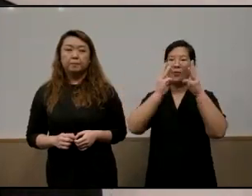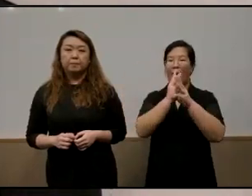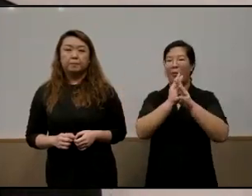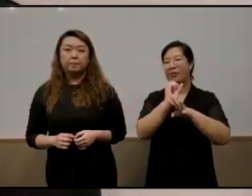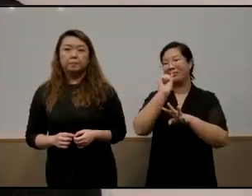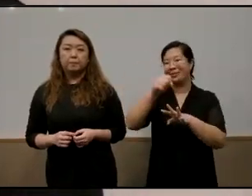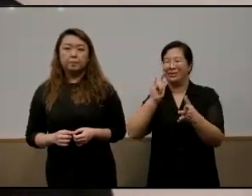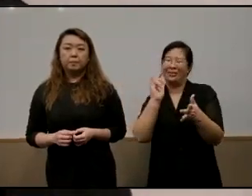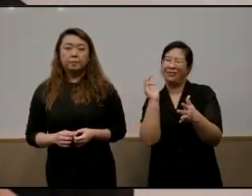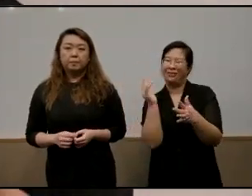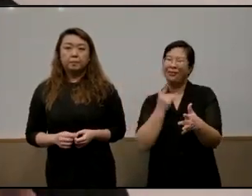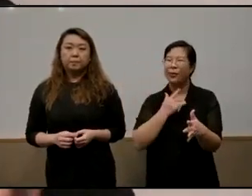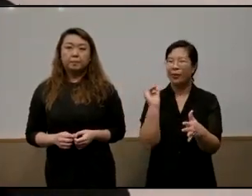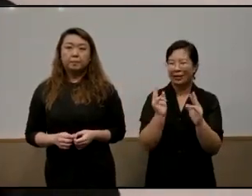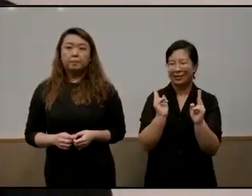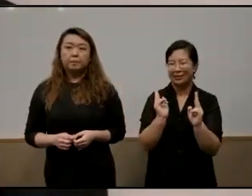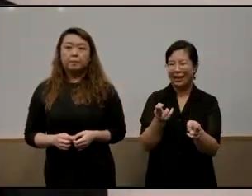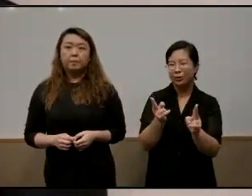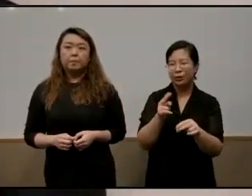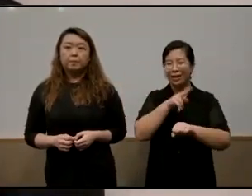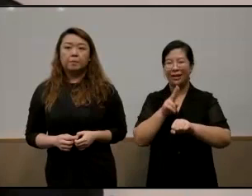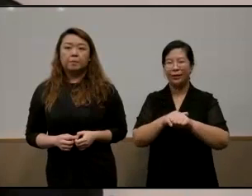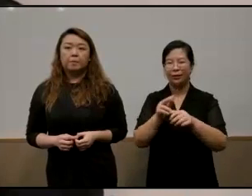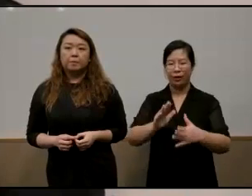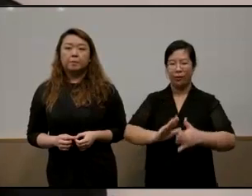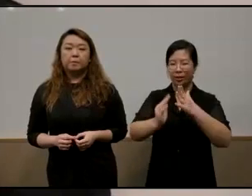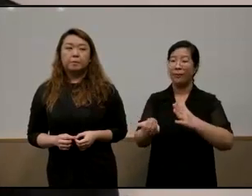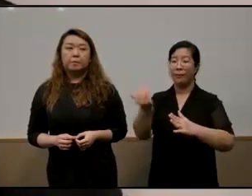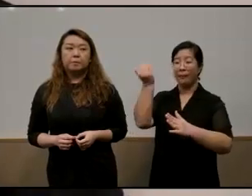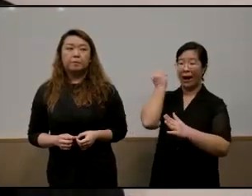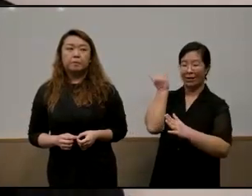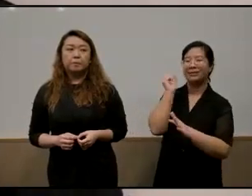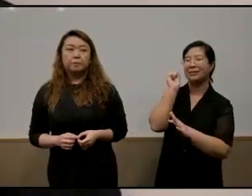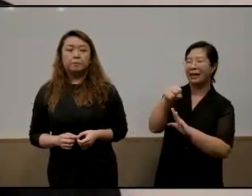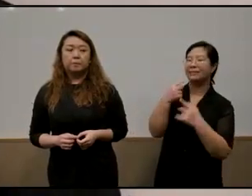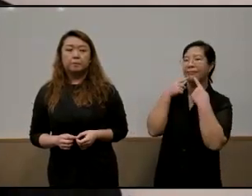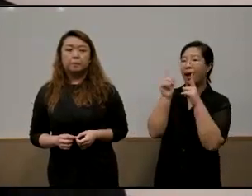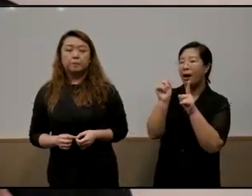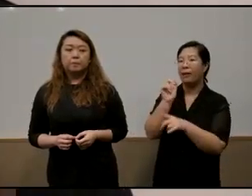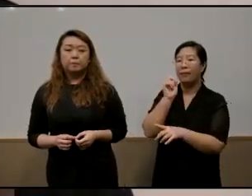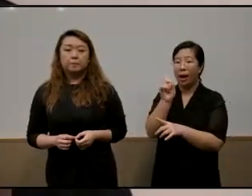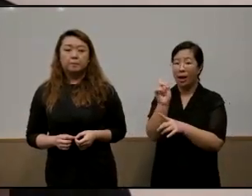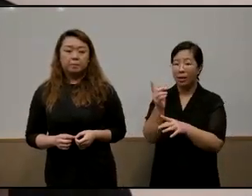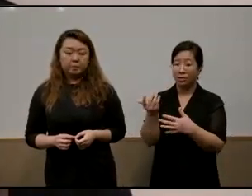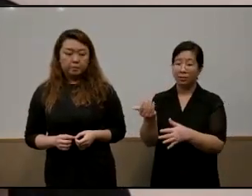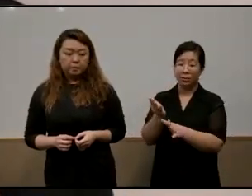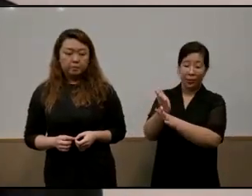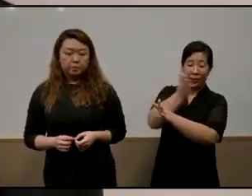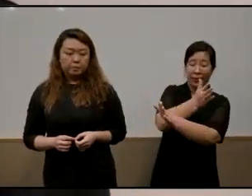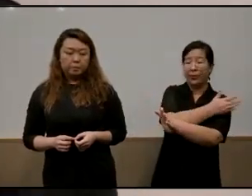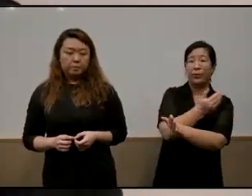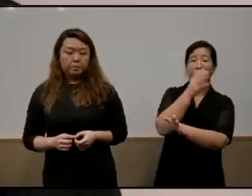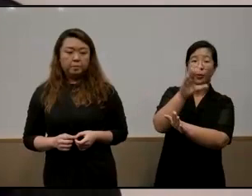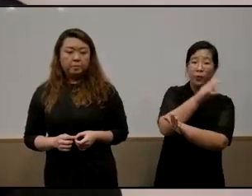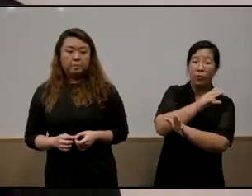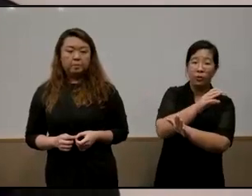to take i think the past have been successful but the way we did the past doesn't guarantee a success for the